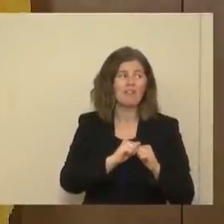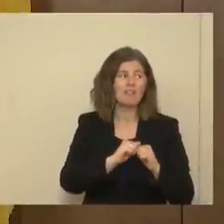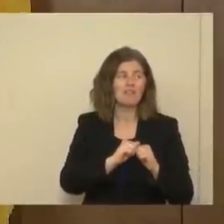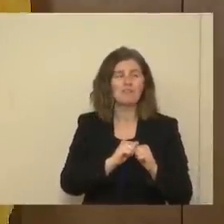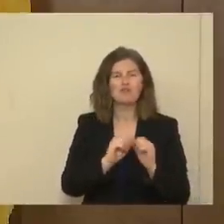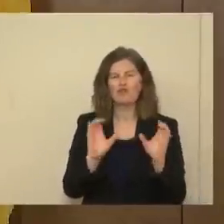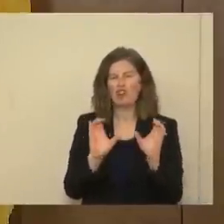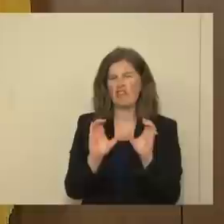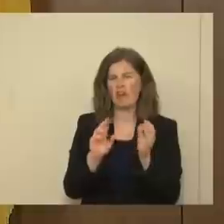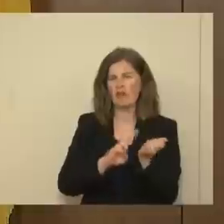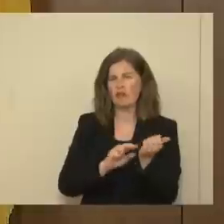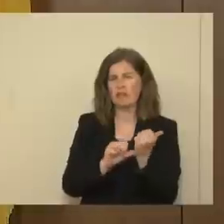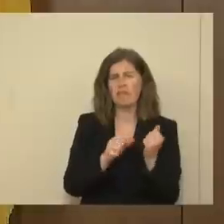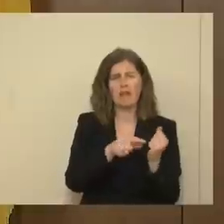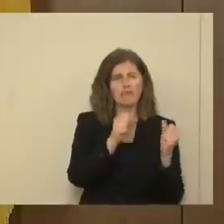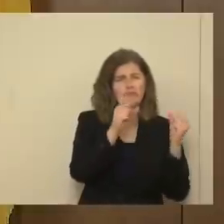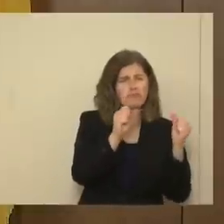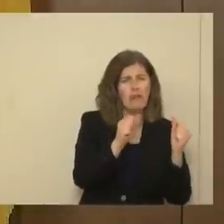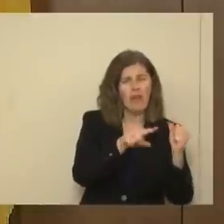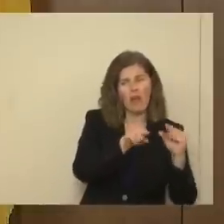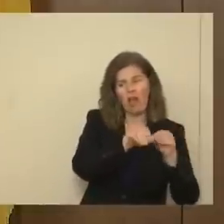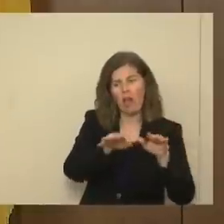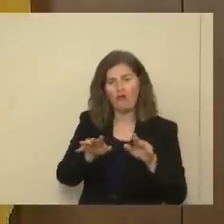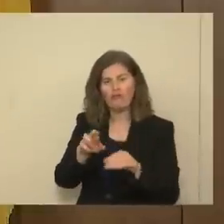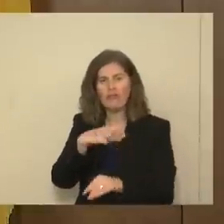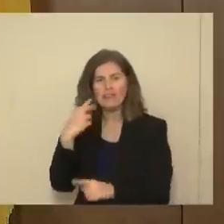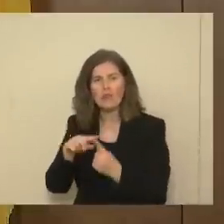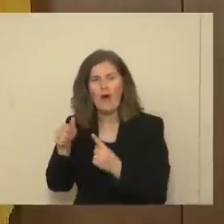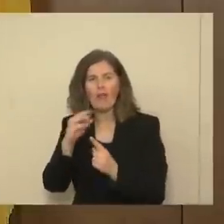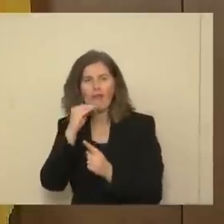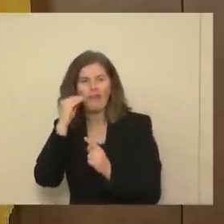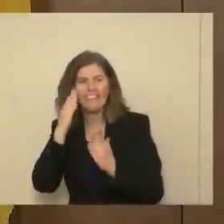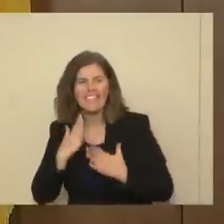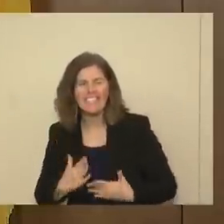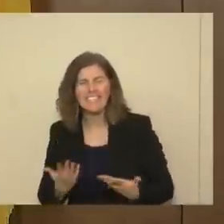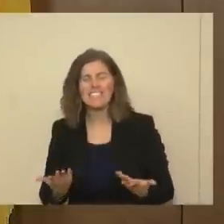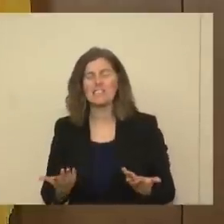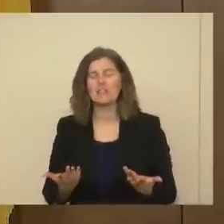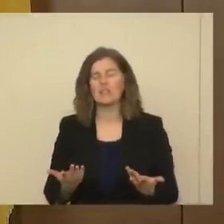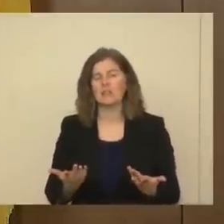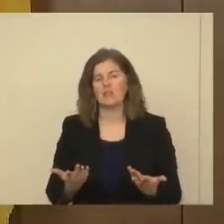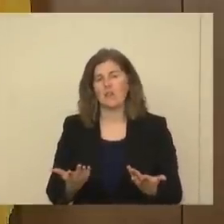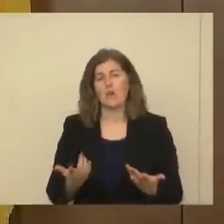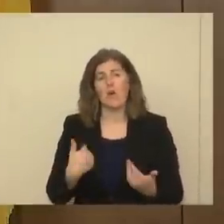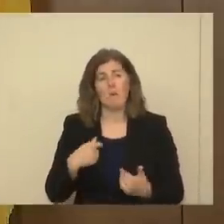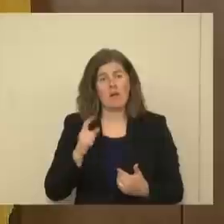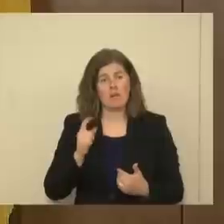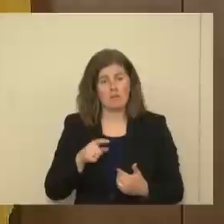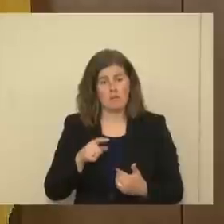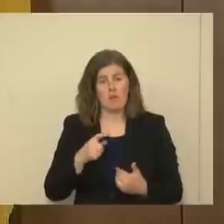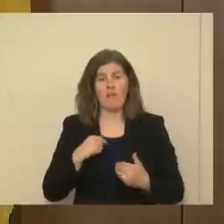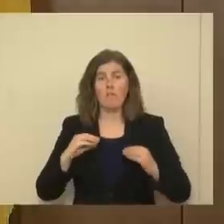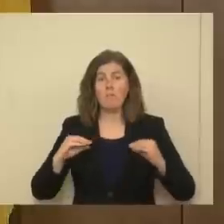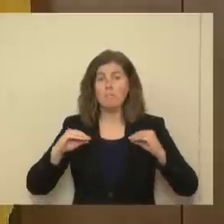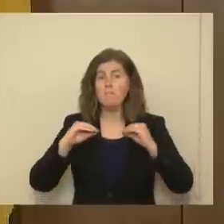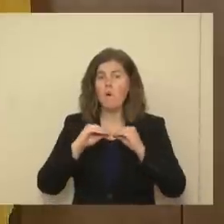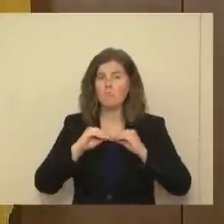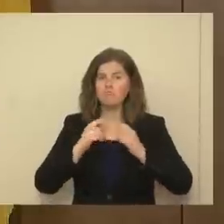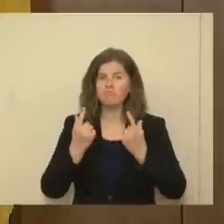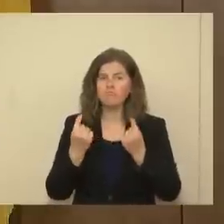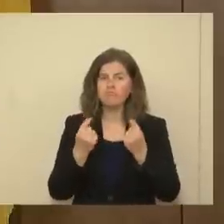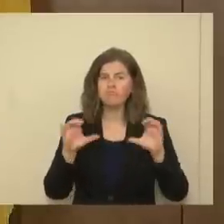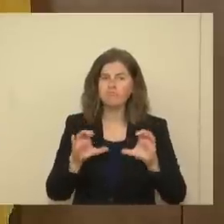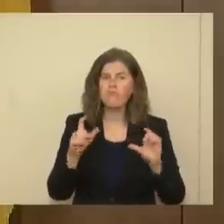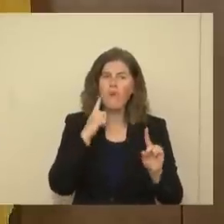Certified nurse aides who are incredible, and then they present risk to other residents. We need to get to a place where there are more activities